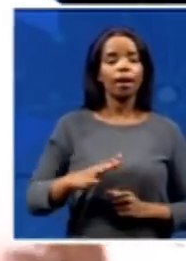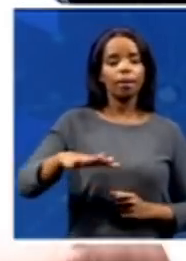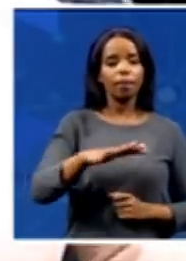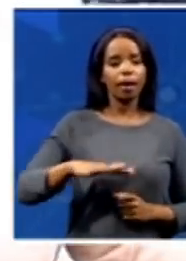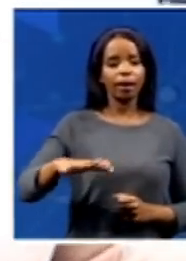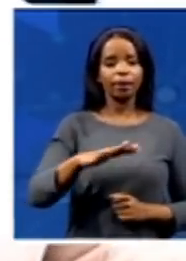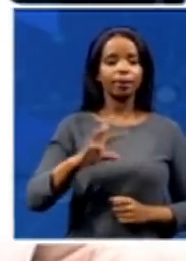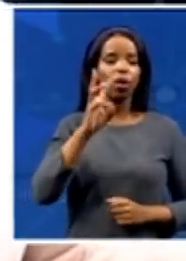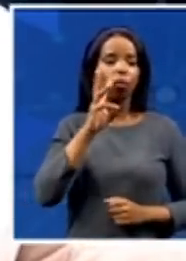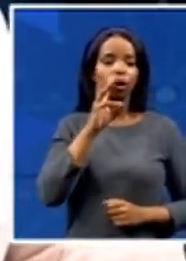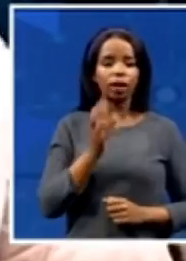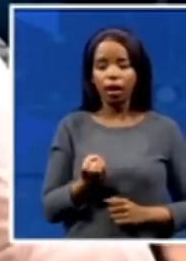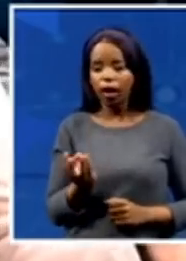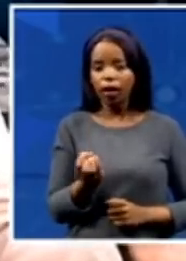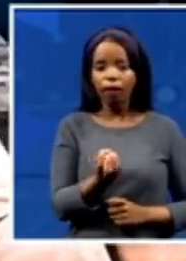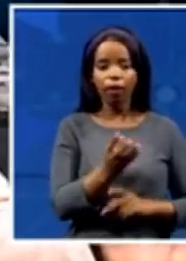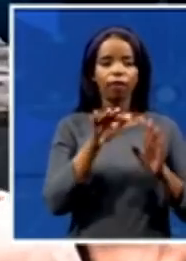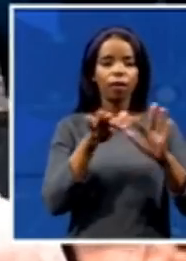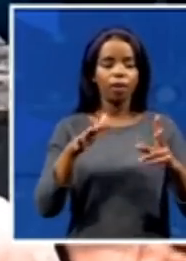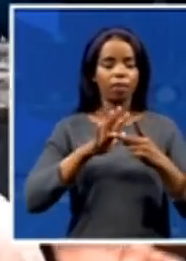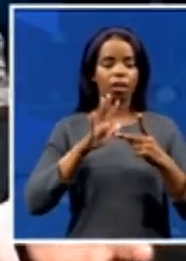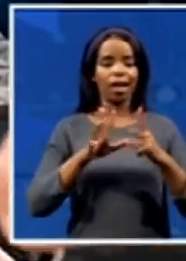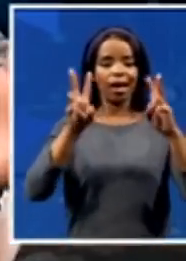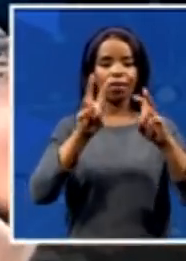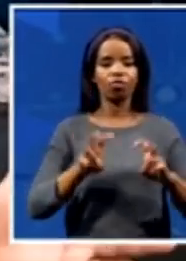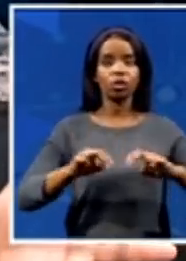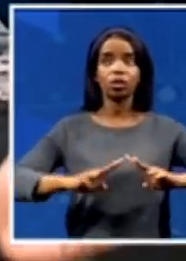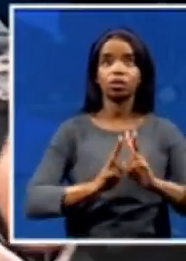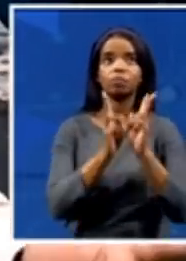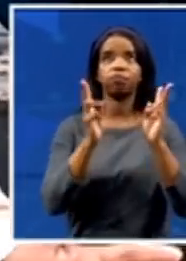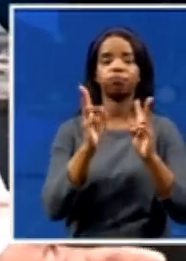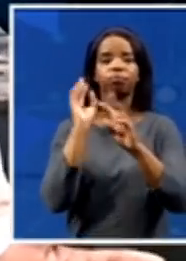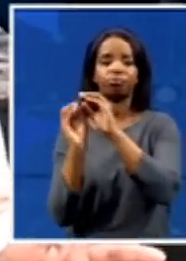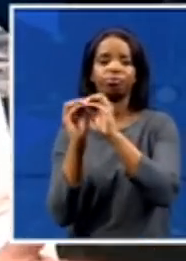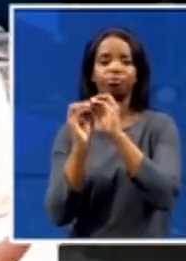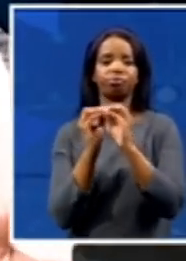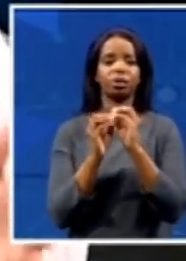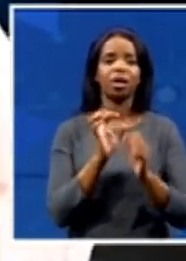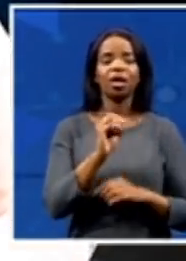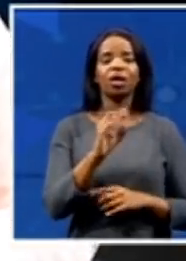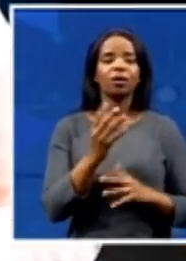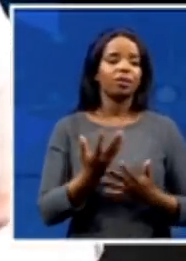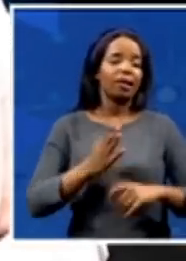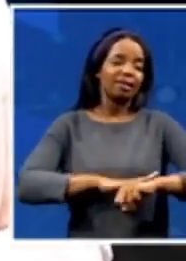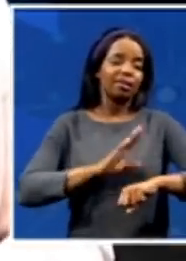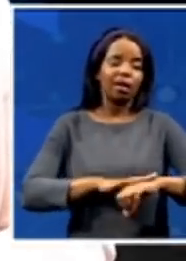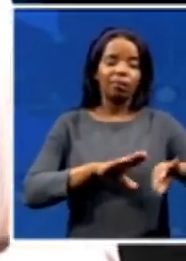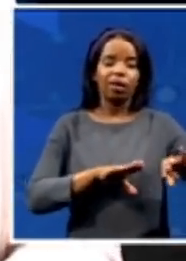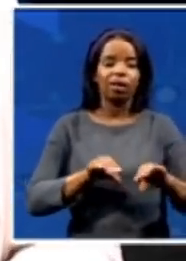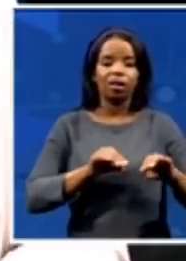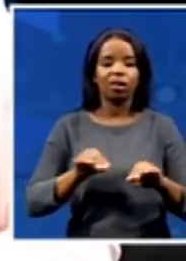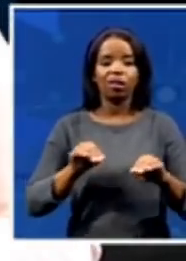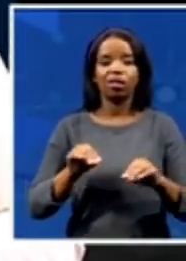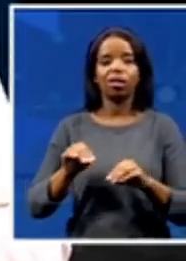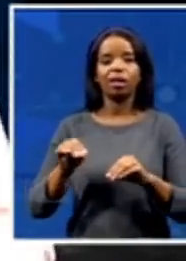So it's going to be felt for quite some time. But unfortunately, worse, of course, affected all those people that